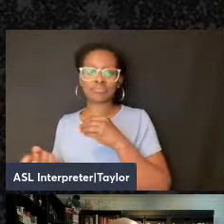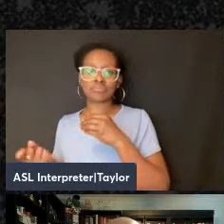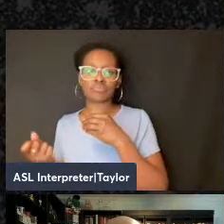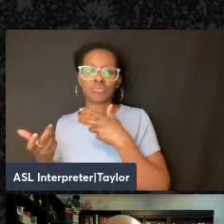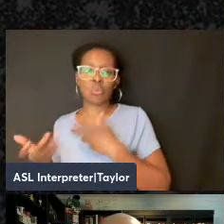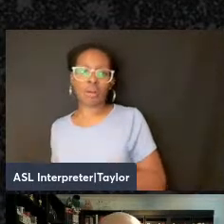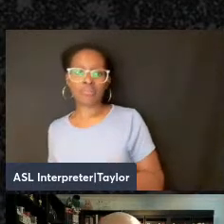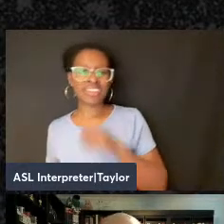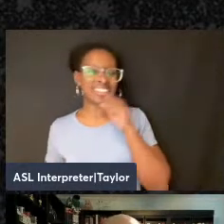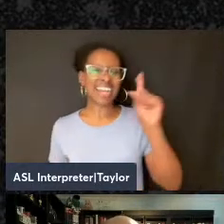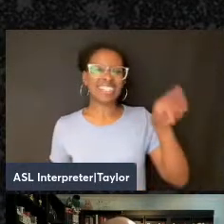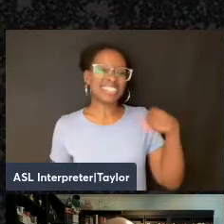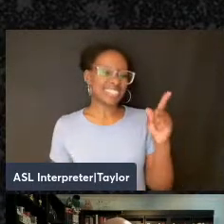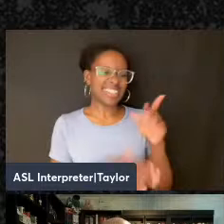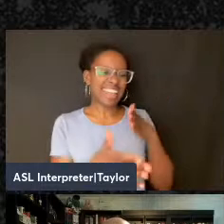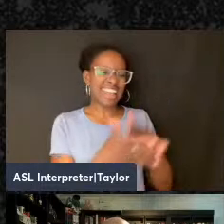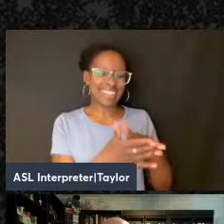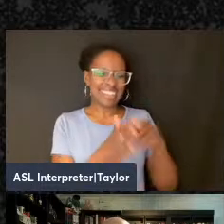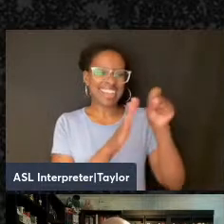anti-statism.